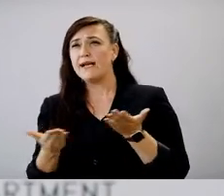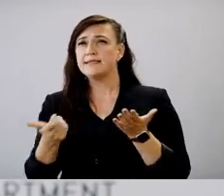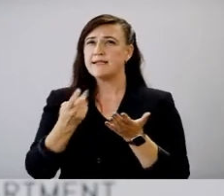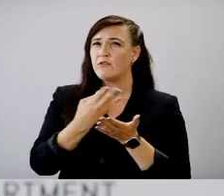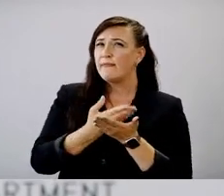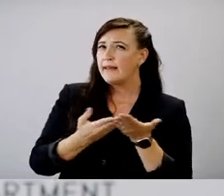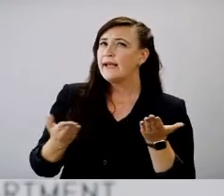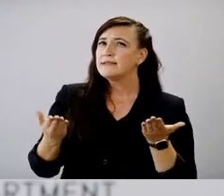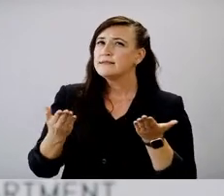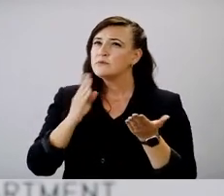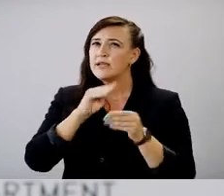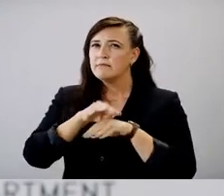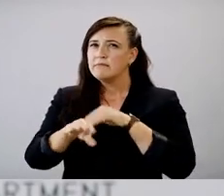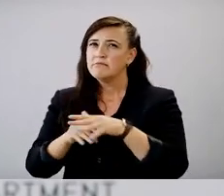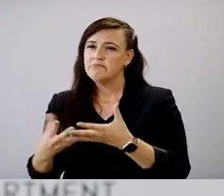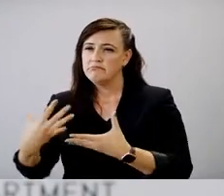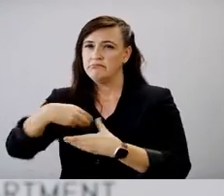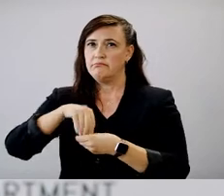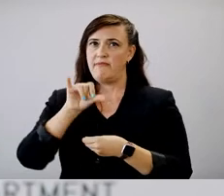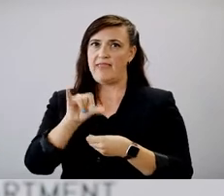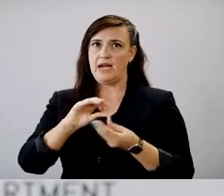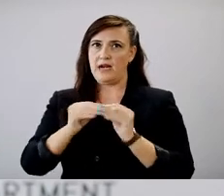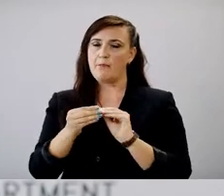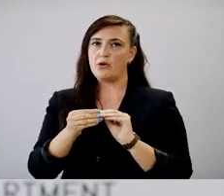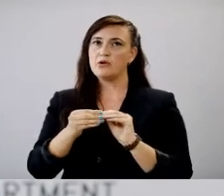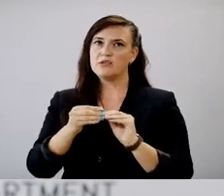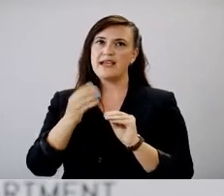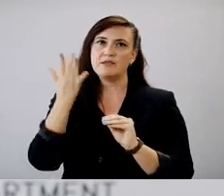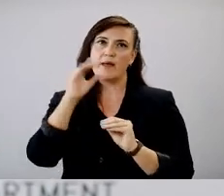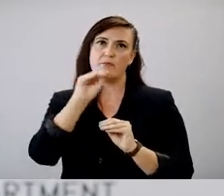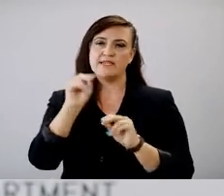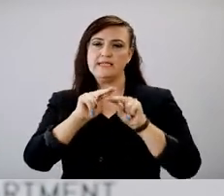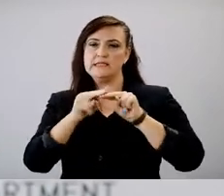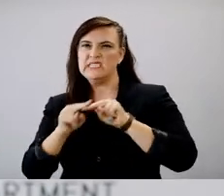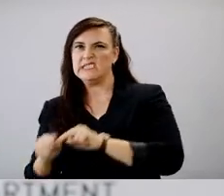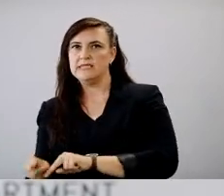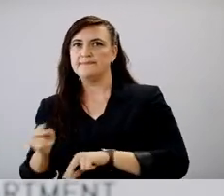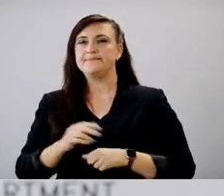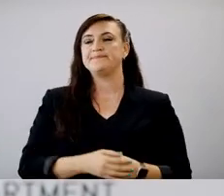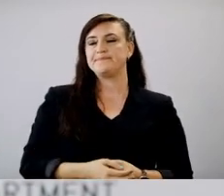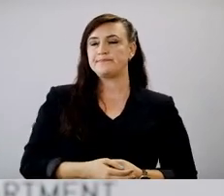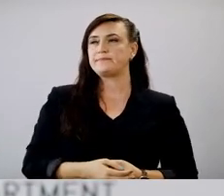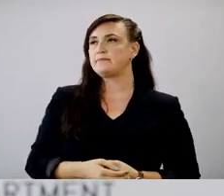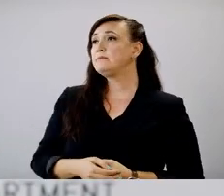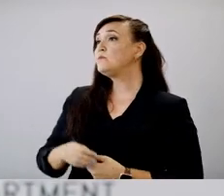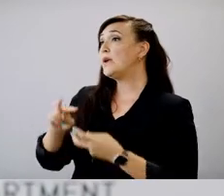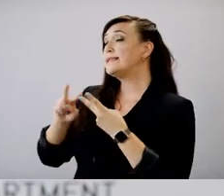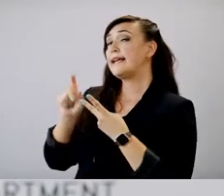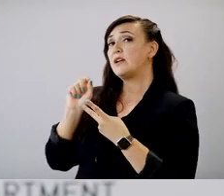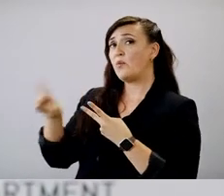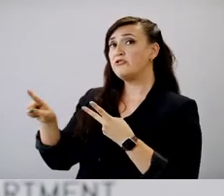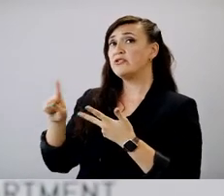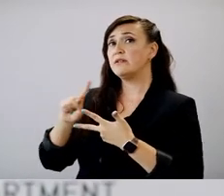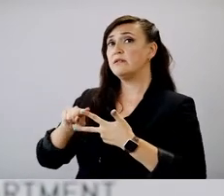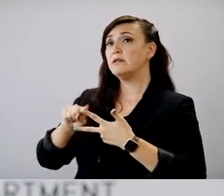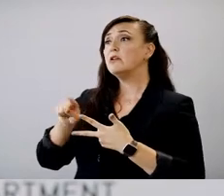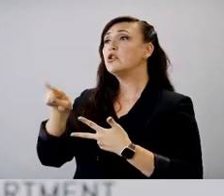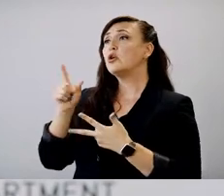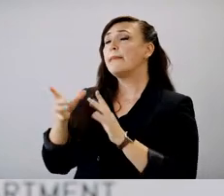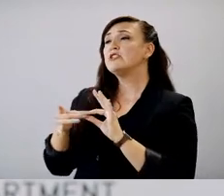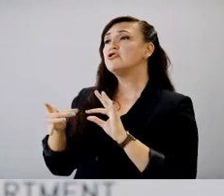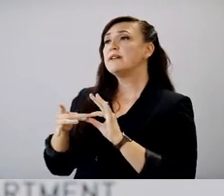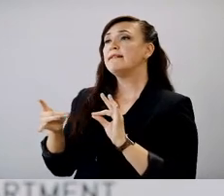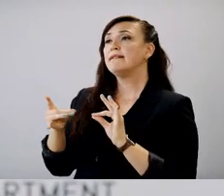of, uh, of a number of things that are bringing that percentage down. Okay. Second question. You mentioned that